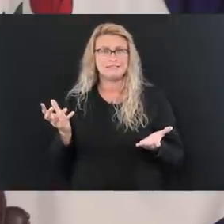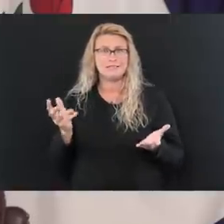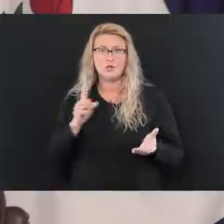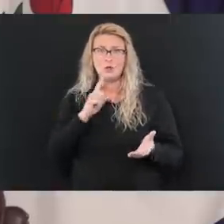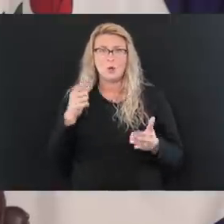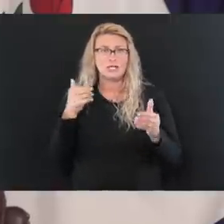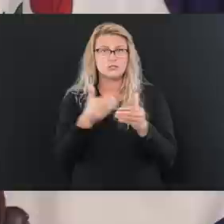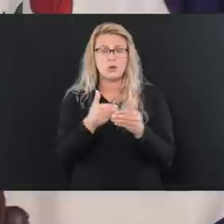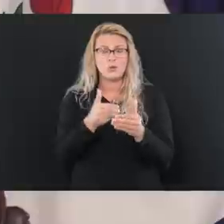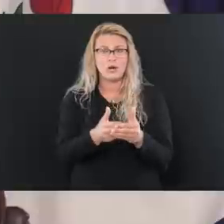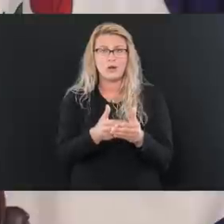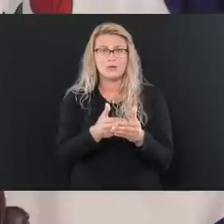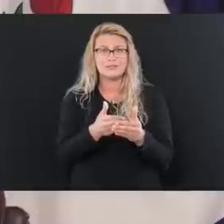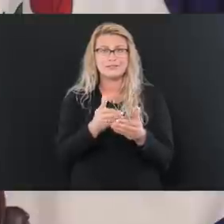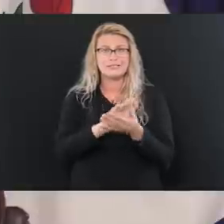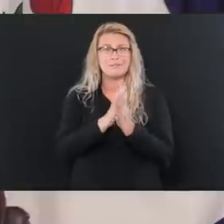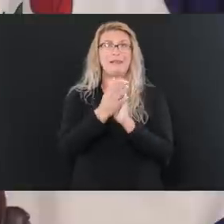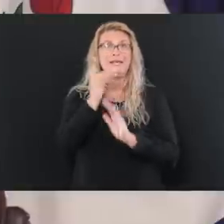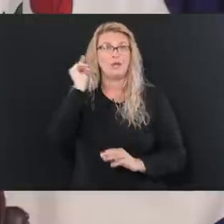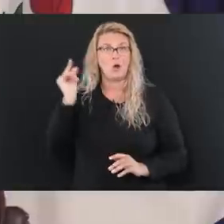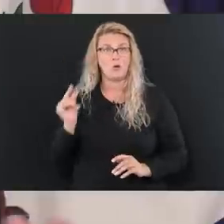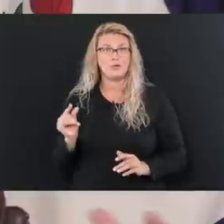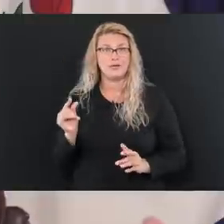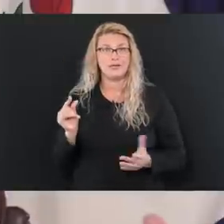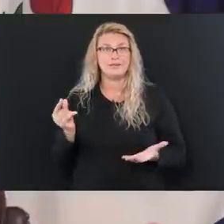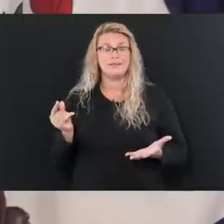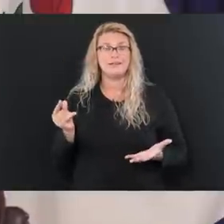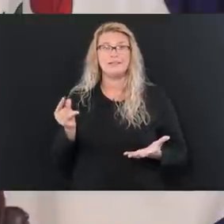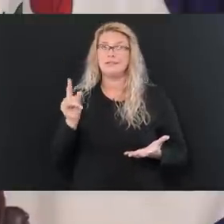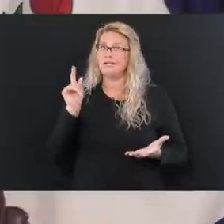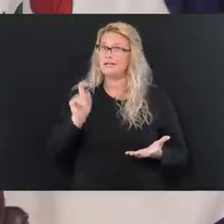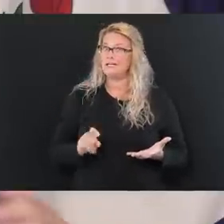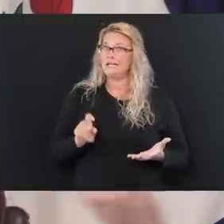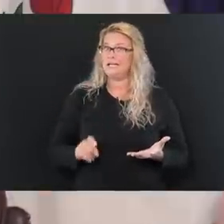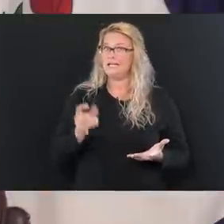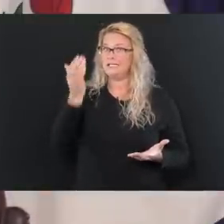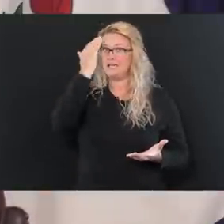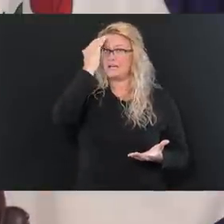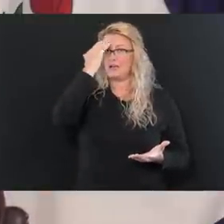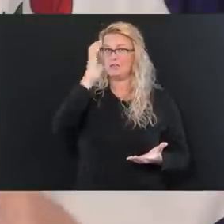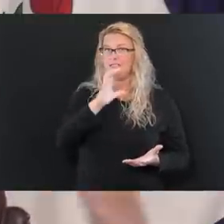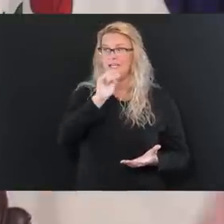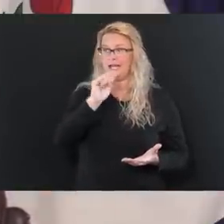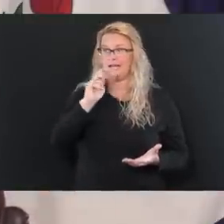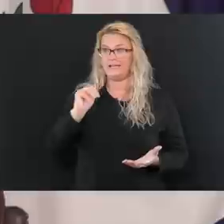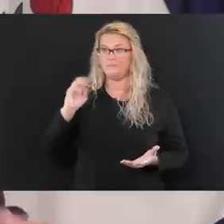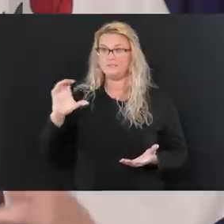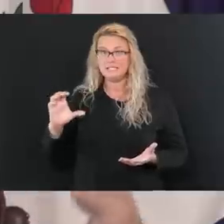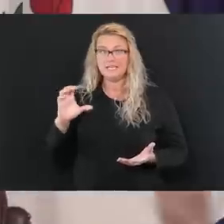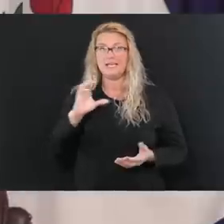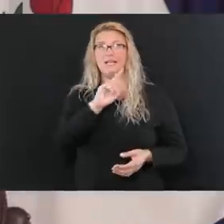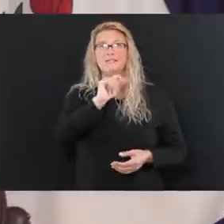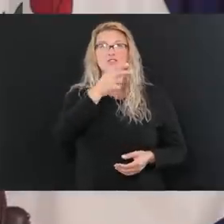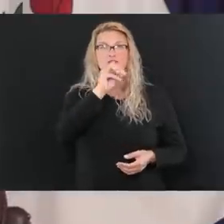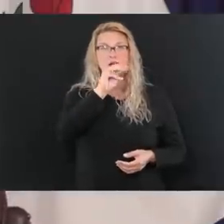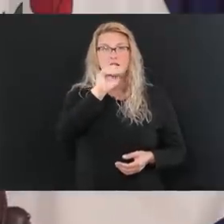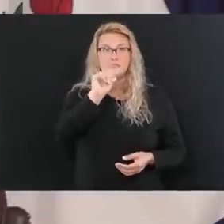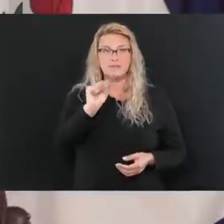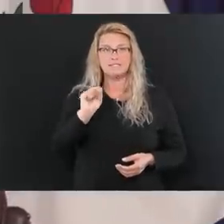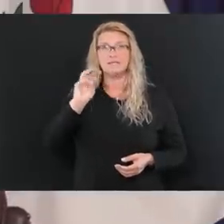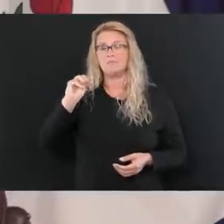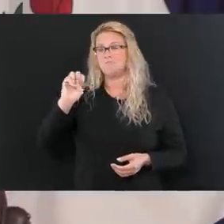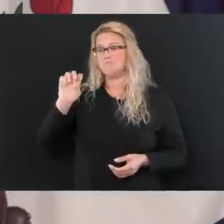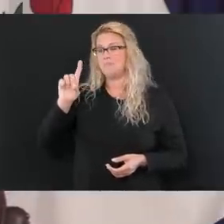unbelievable to getting yourself there. Now, we've got to take into consideration CMAC and Thomas and MedExpress,